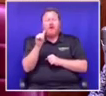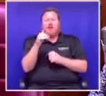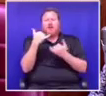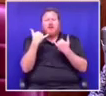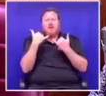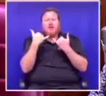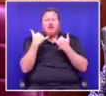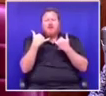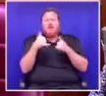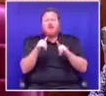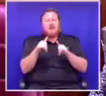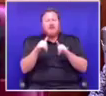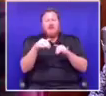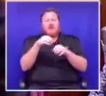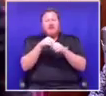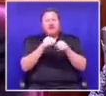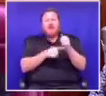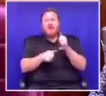Minister of Justice?